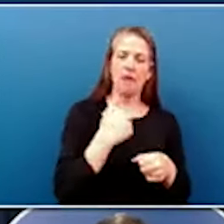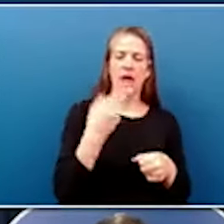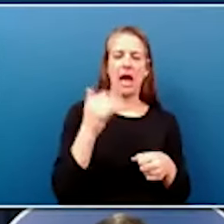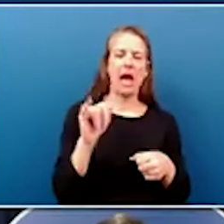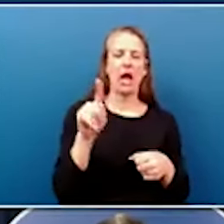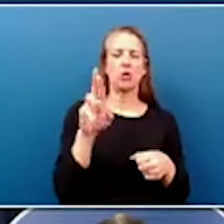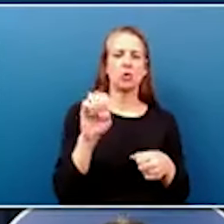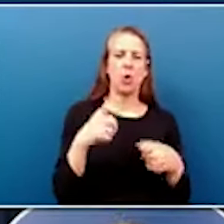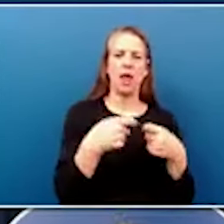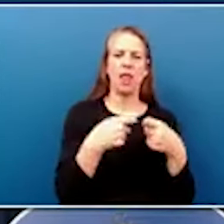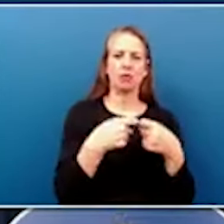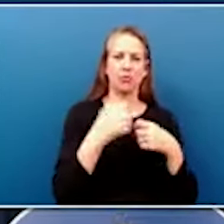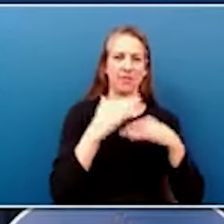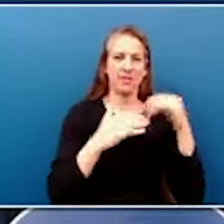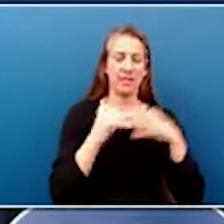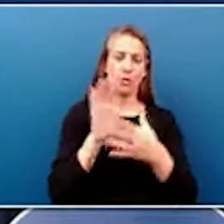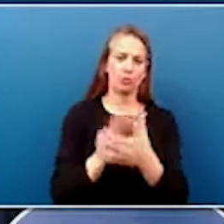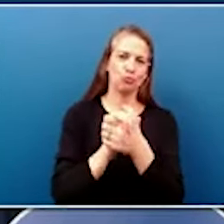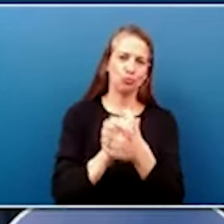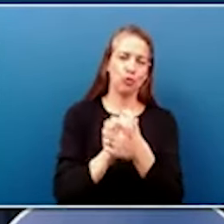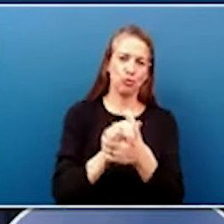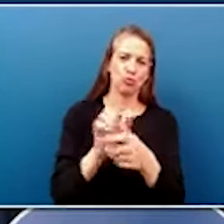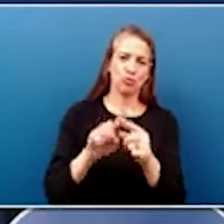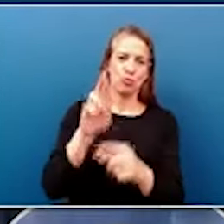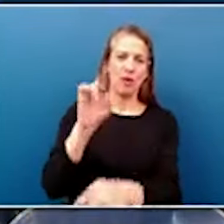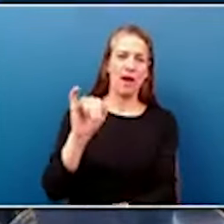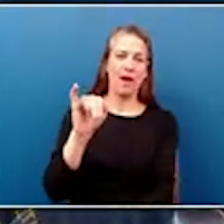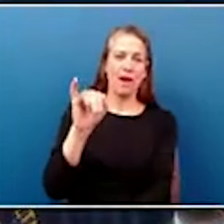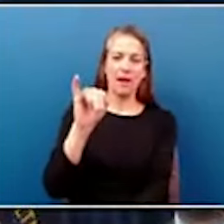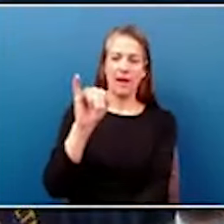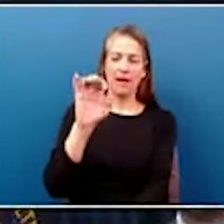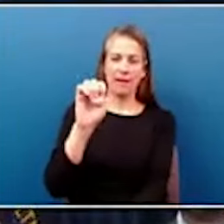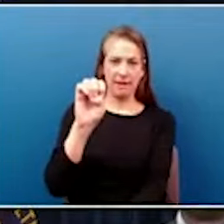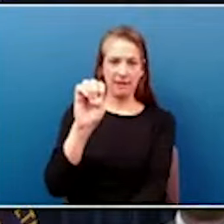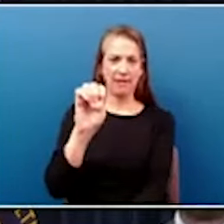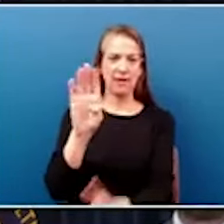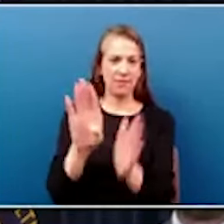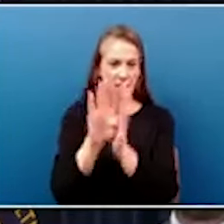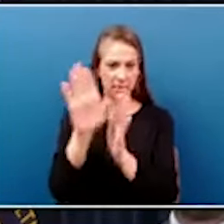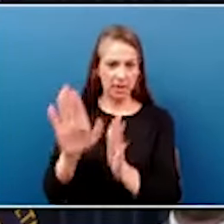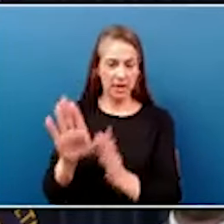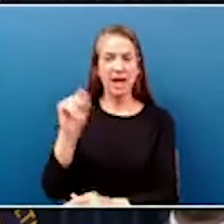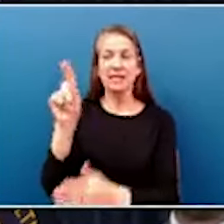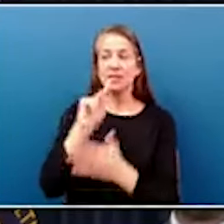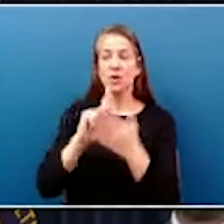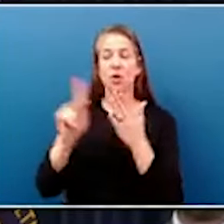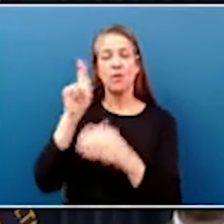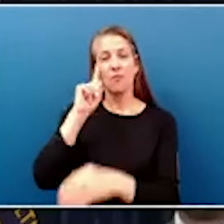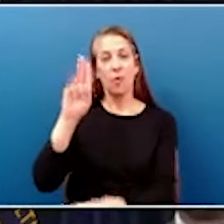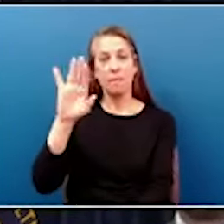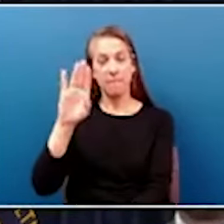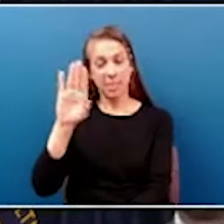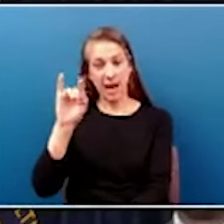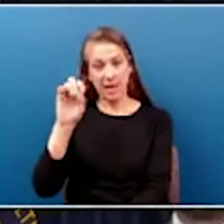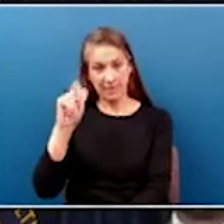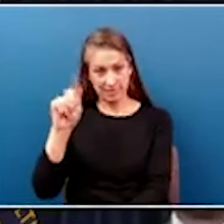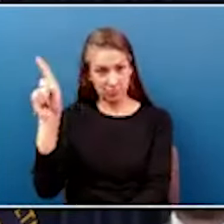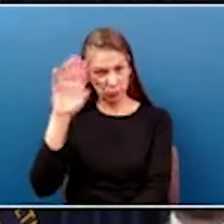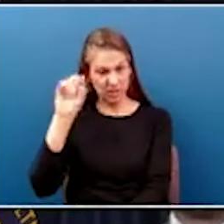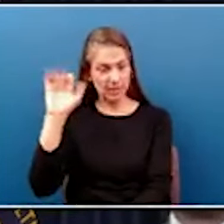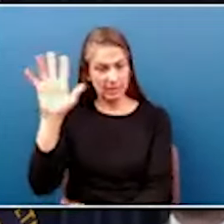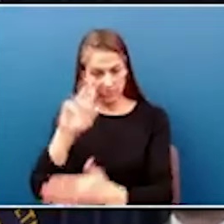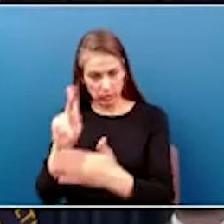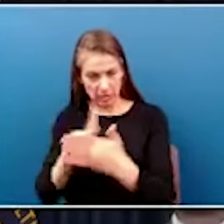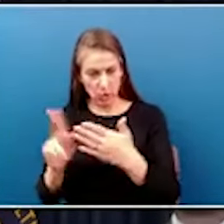to Ride Development, and thank you to President Biden, Secretary Jennifer Granholm, Deputy Secretary David Turk, and the Department